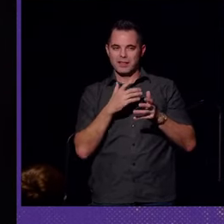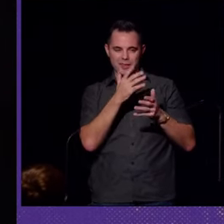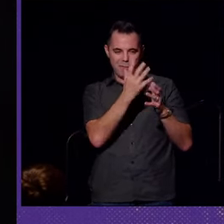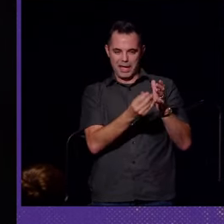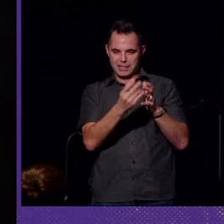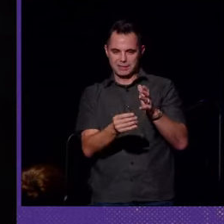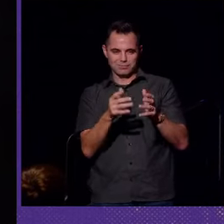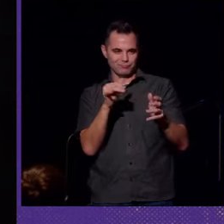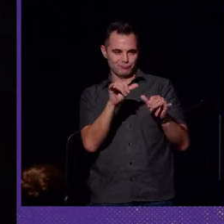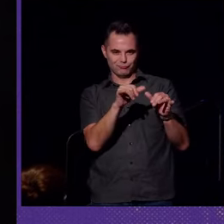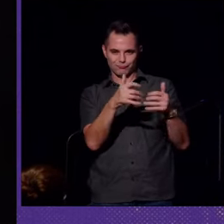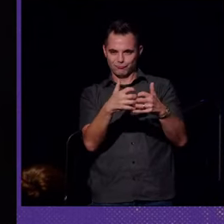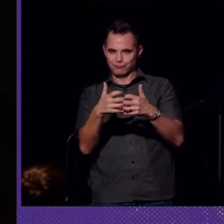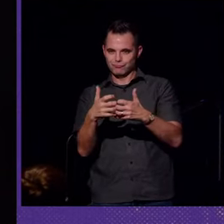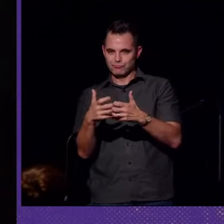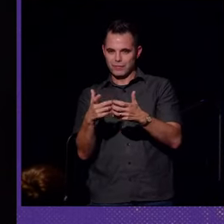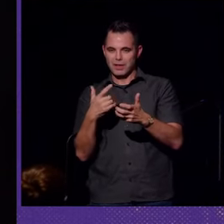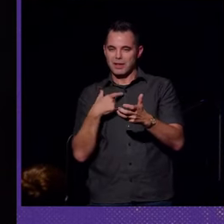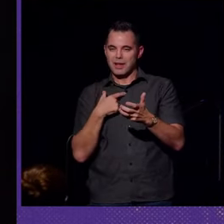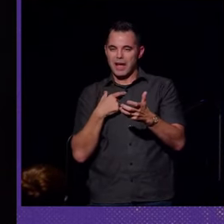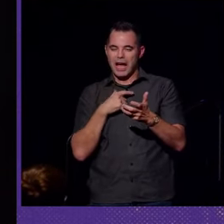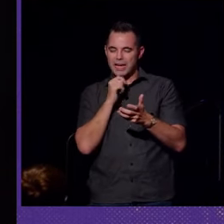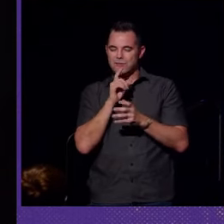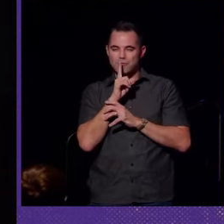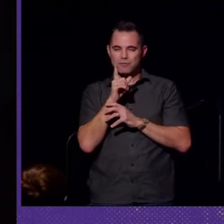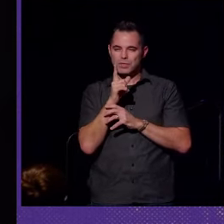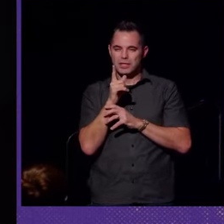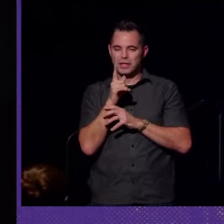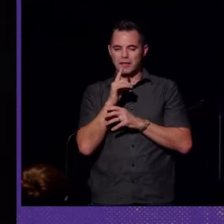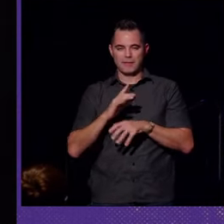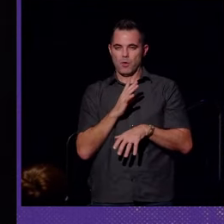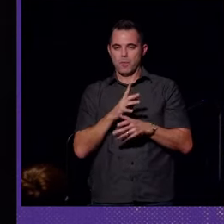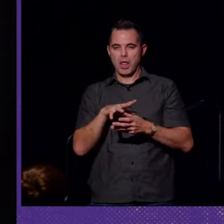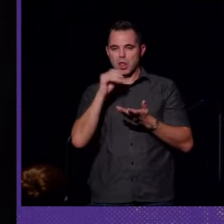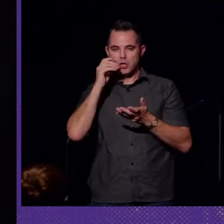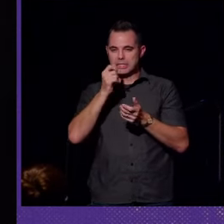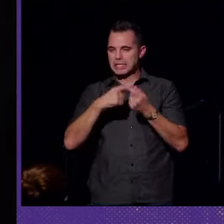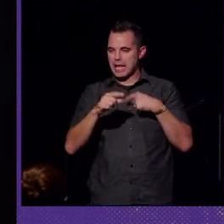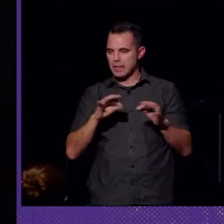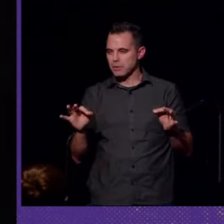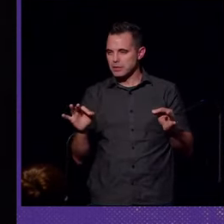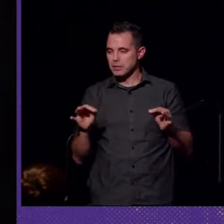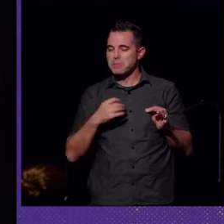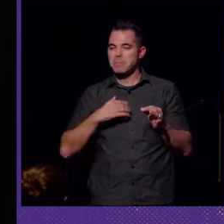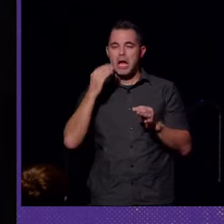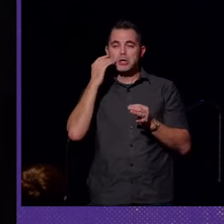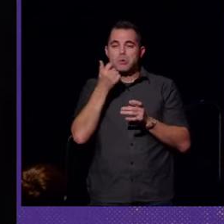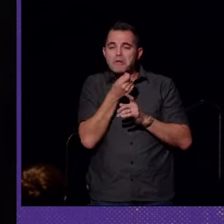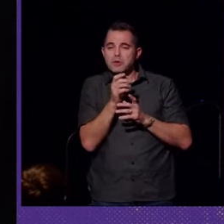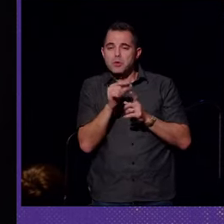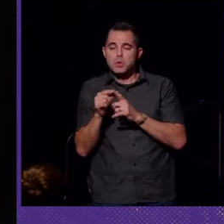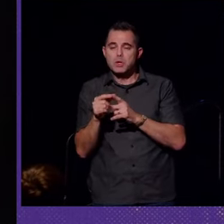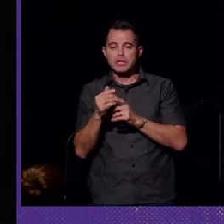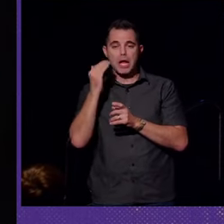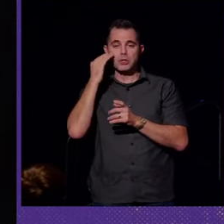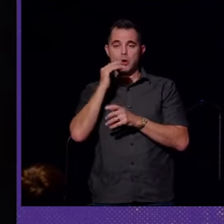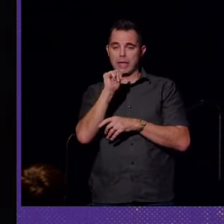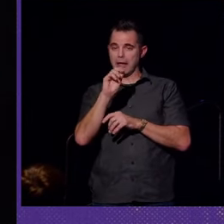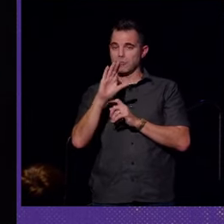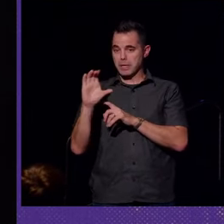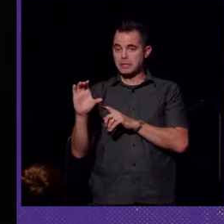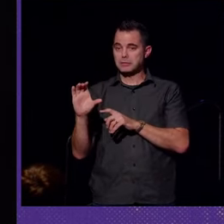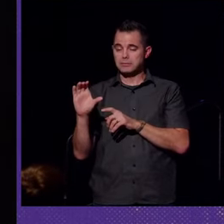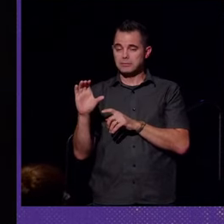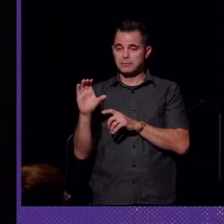blanks. I never really formally learned sign language, but I did know a few words and I did know it alphabet